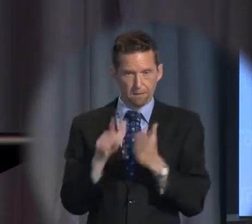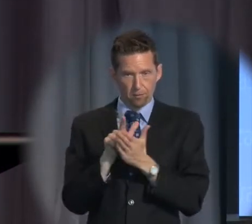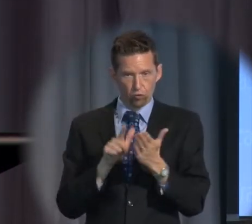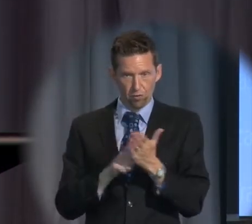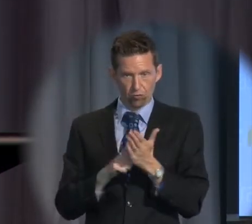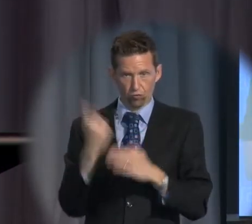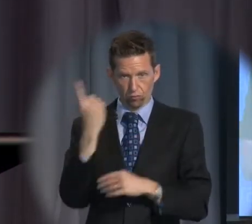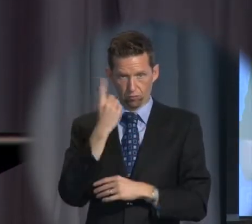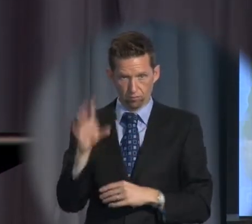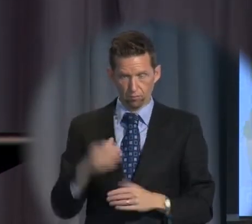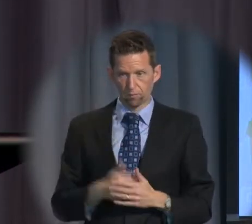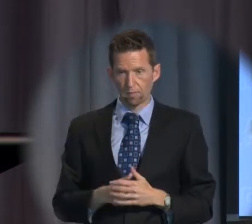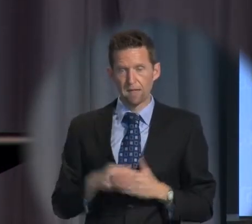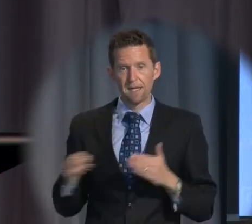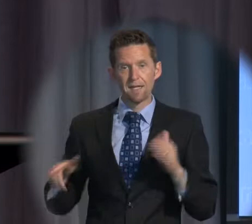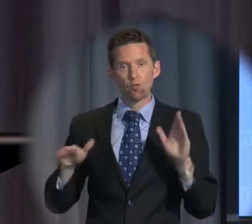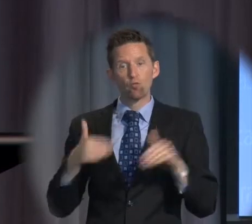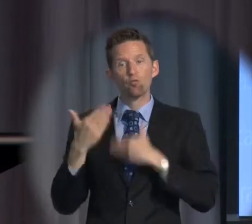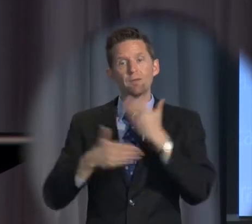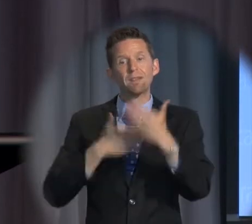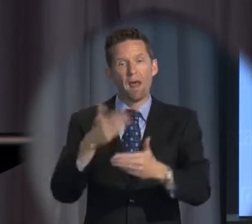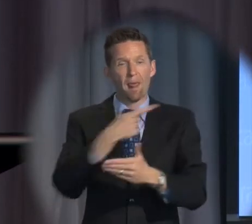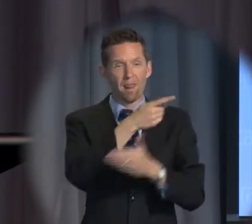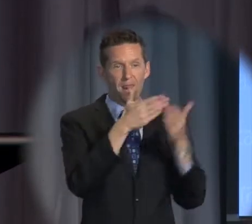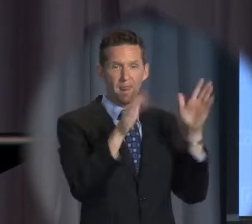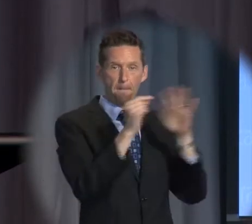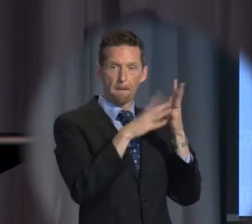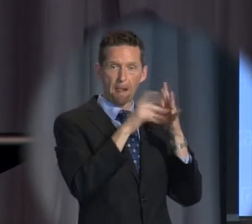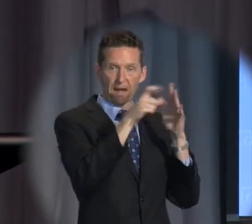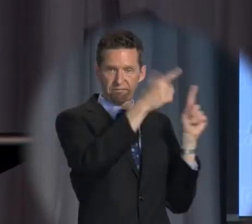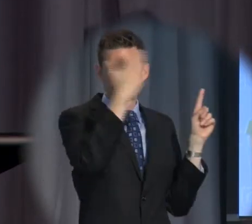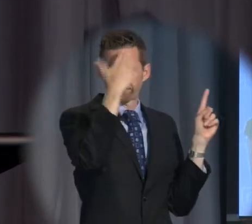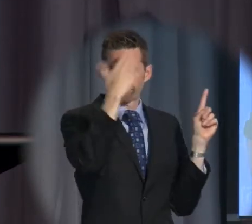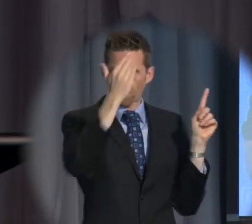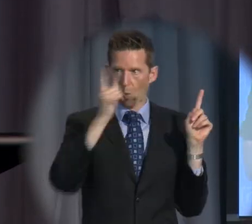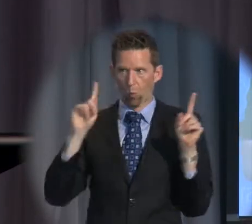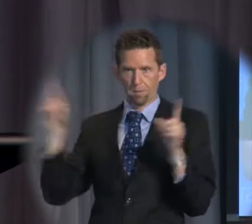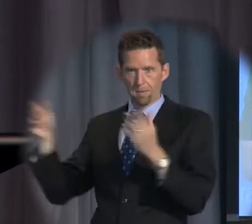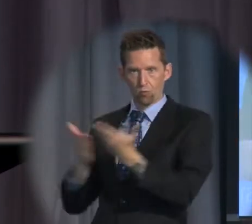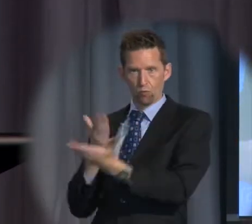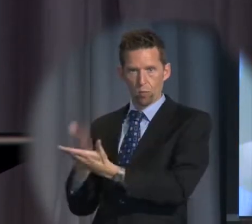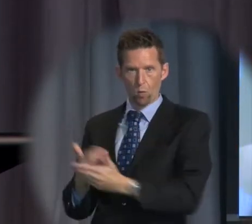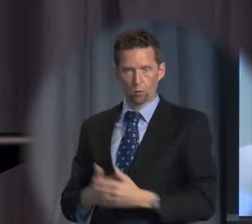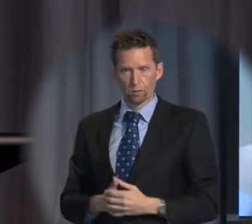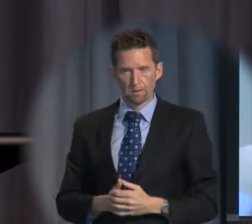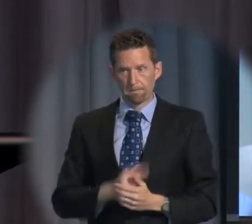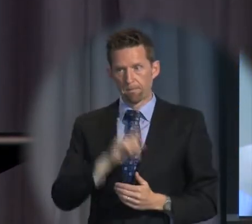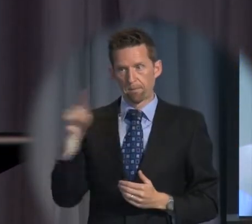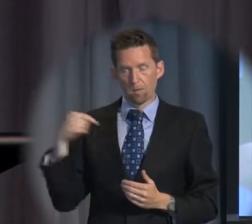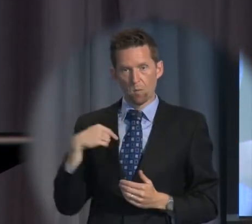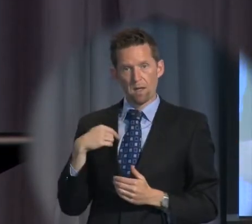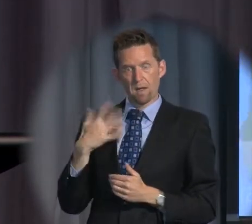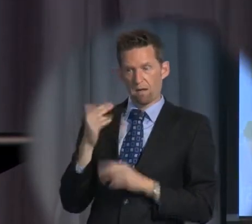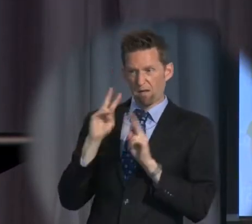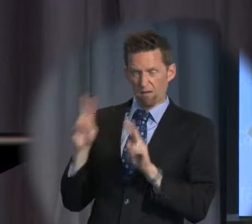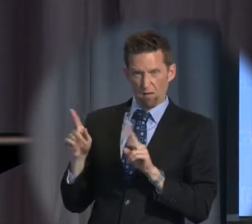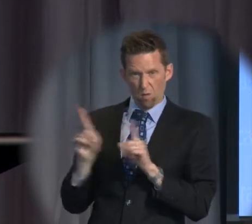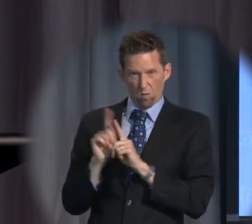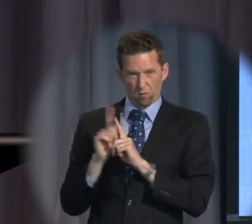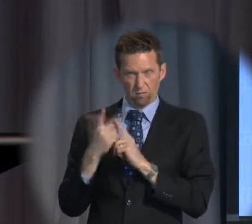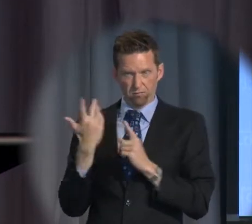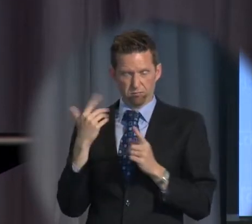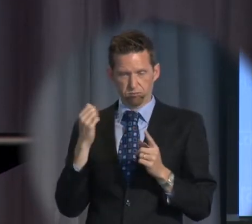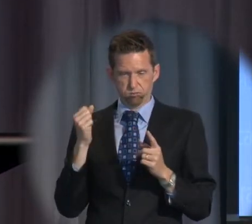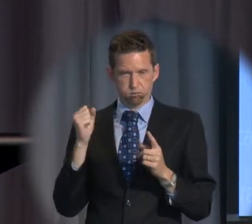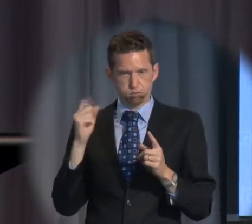in a way that the public has little idea of what's actually being proposed, we have deleted decades of Australian